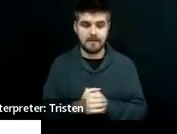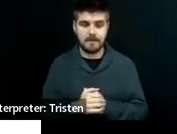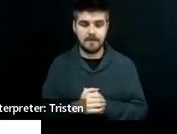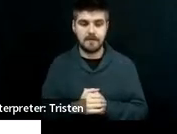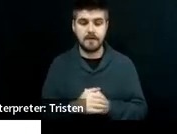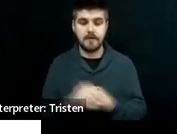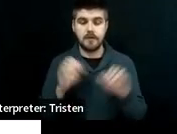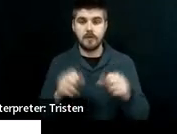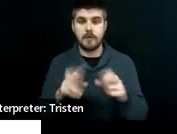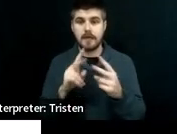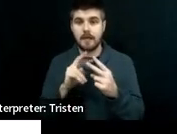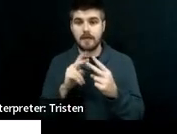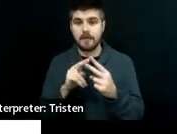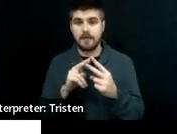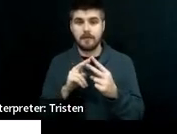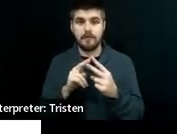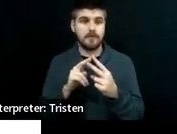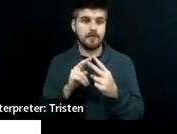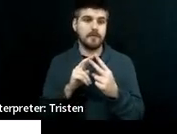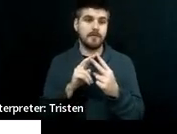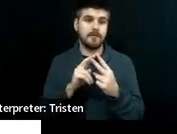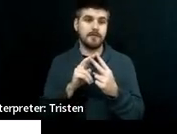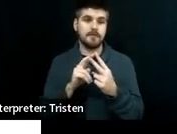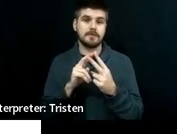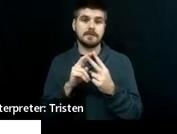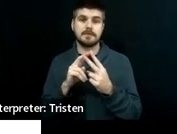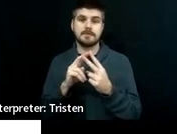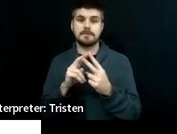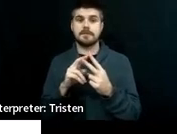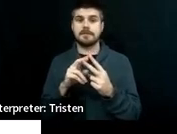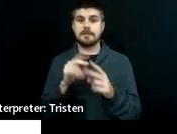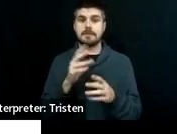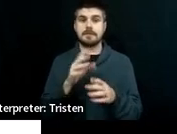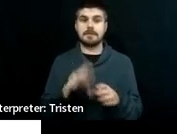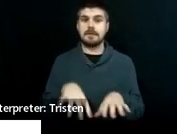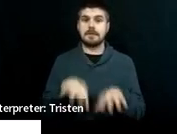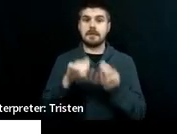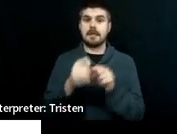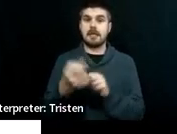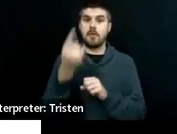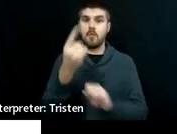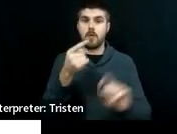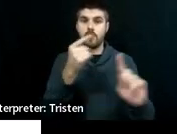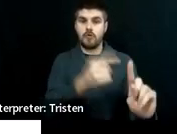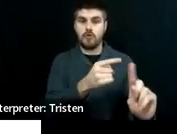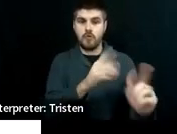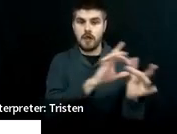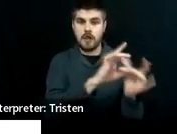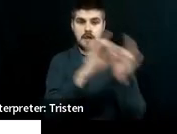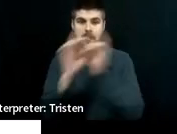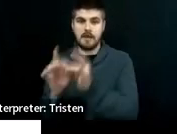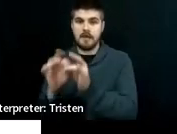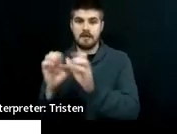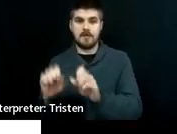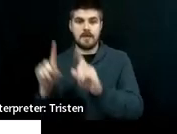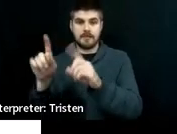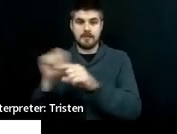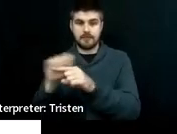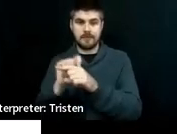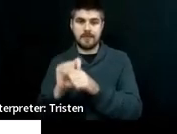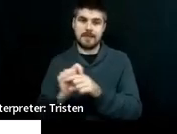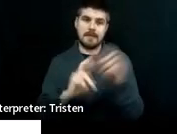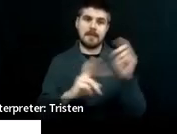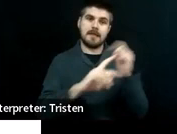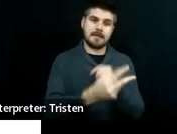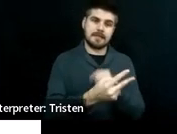either take one goal that's already there and align it to education training. You could take another academic